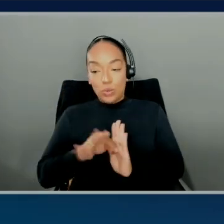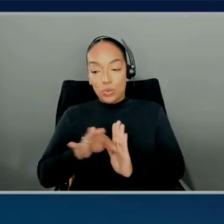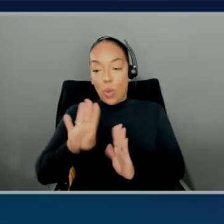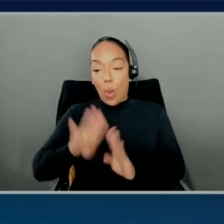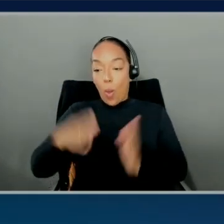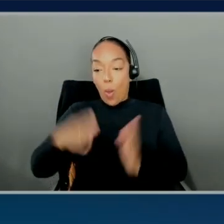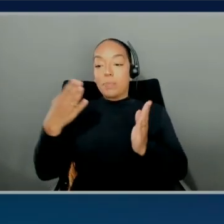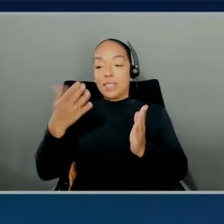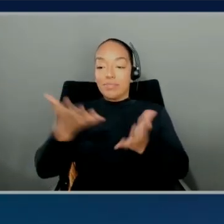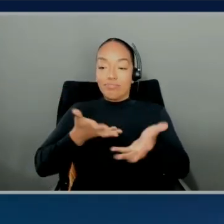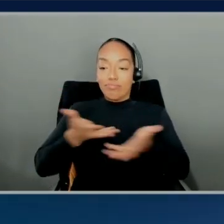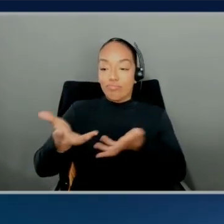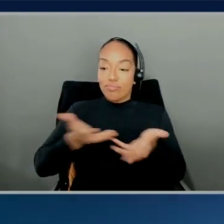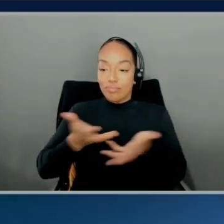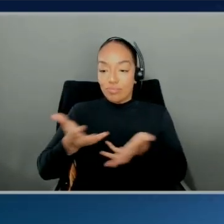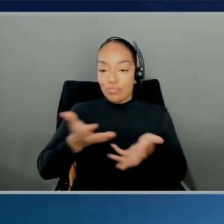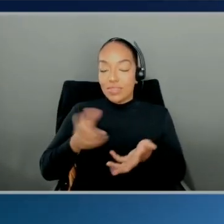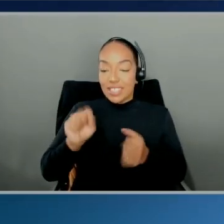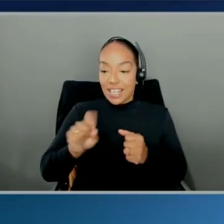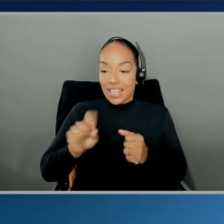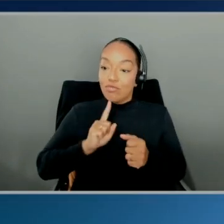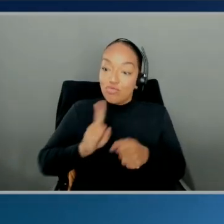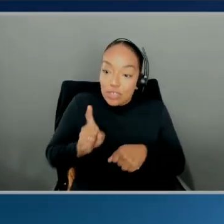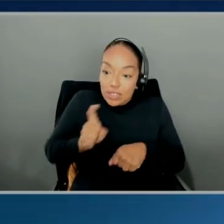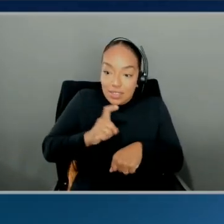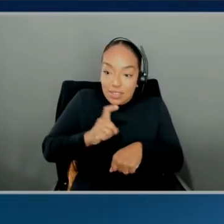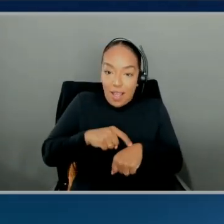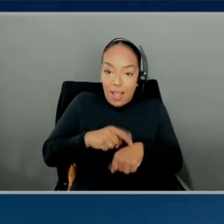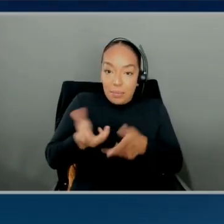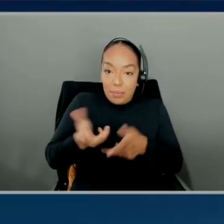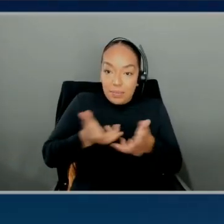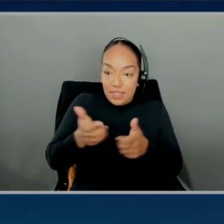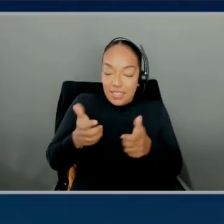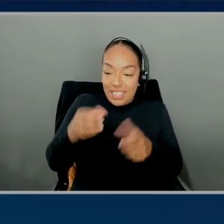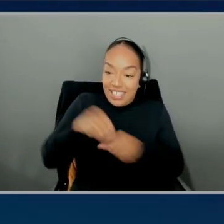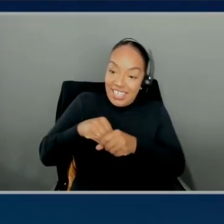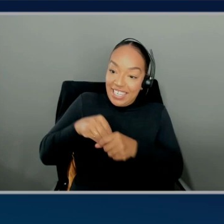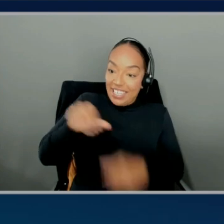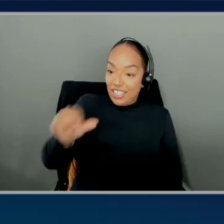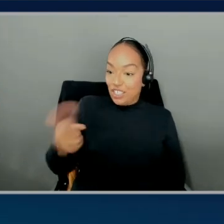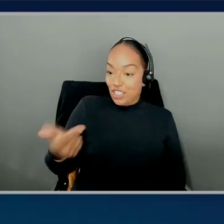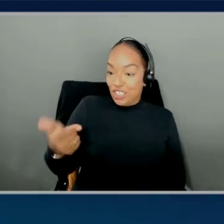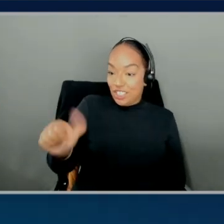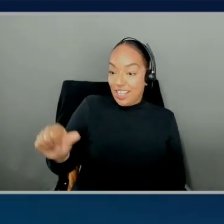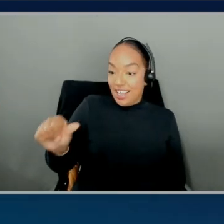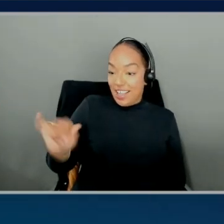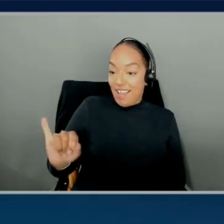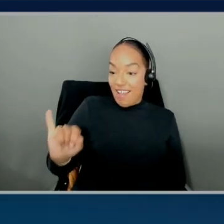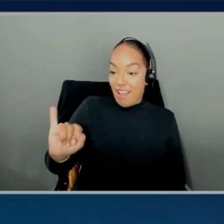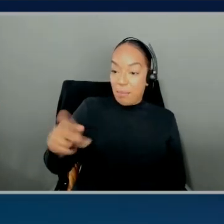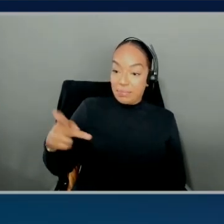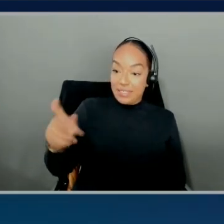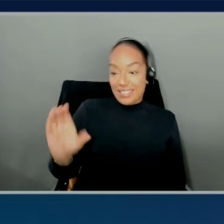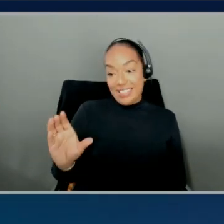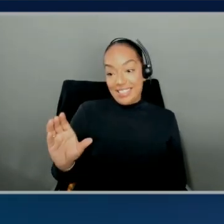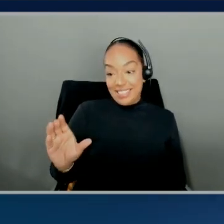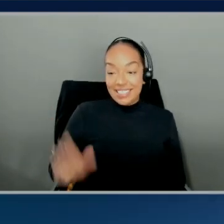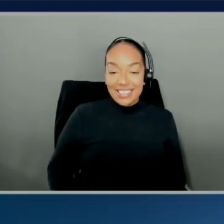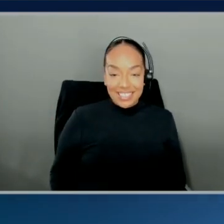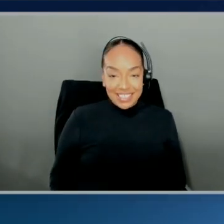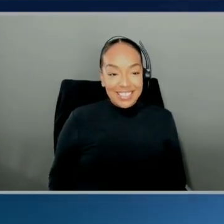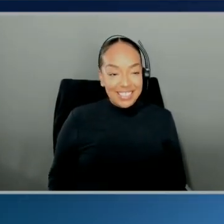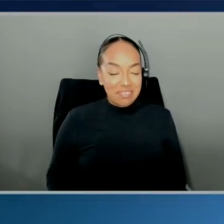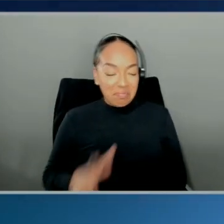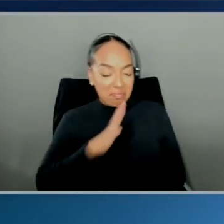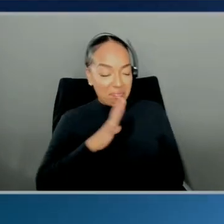that way we can interact in real time with, what are we calling them? GAI PCs? I'm going to go with that. We're going to go with that. Yeah. Generative AI power. product